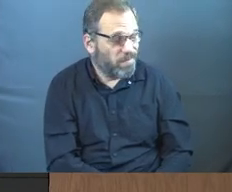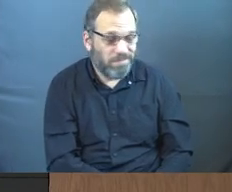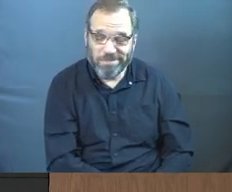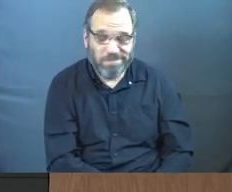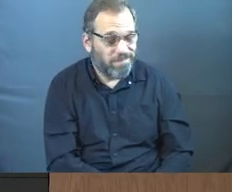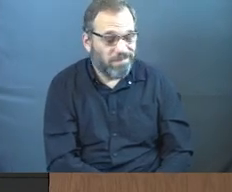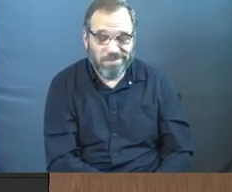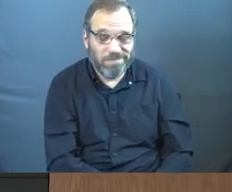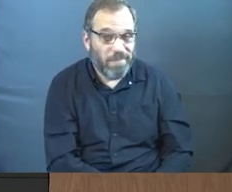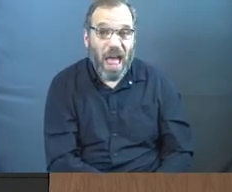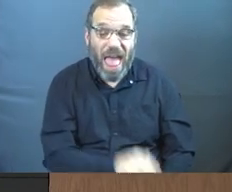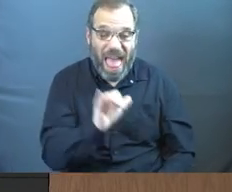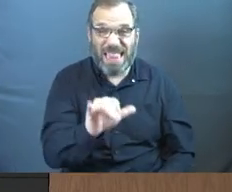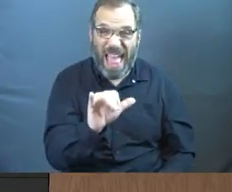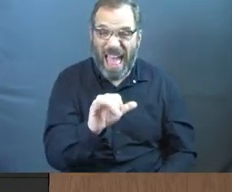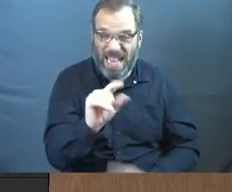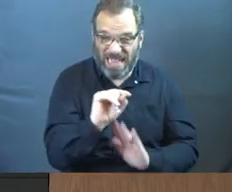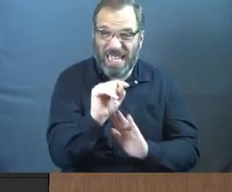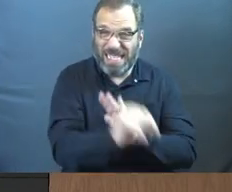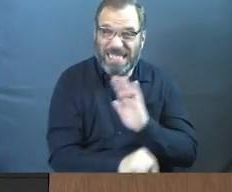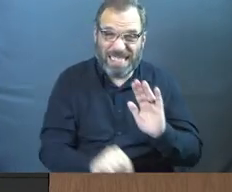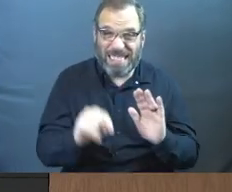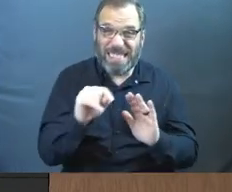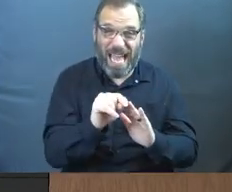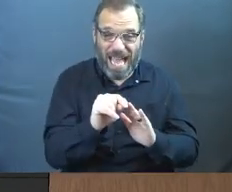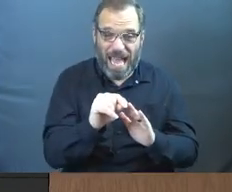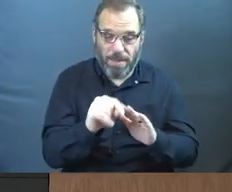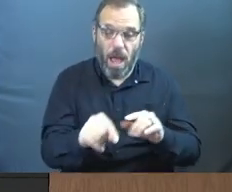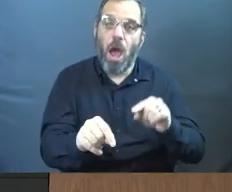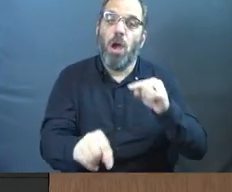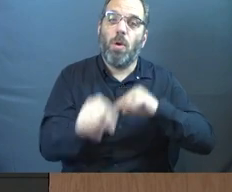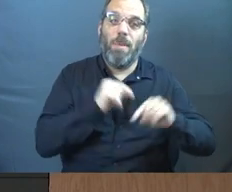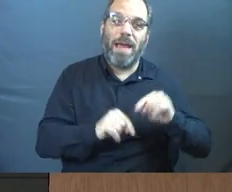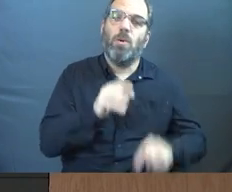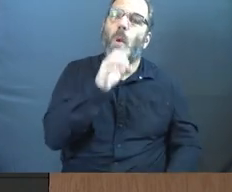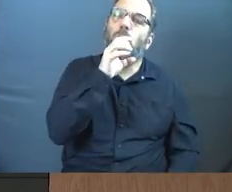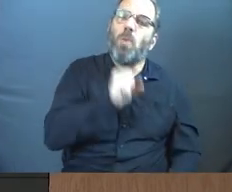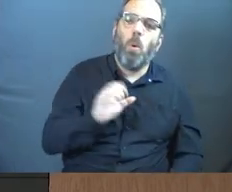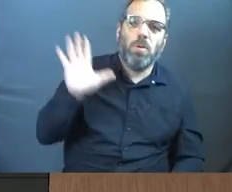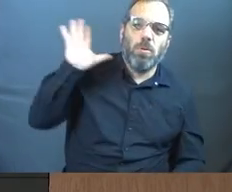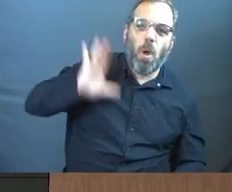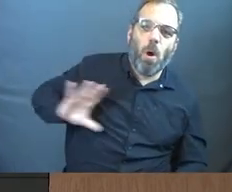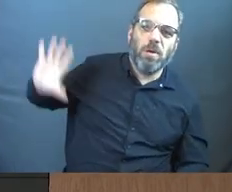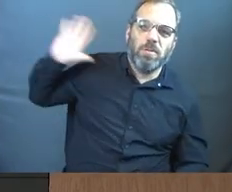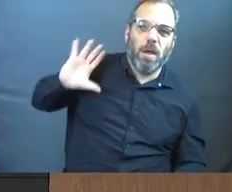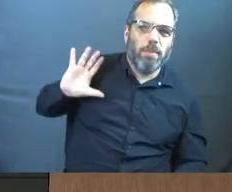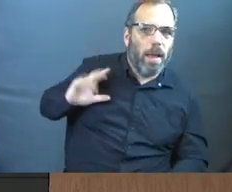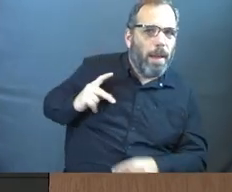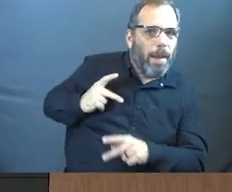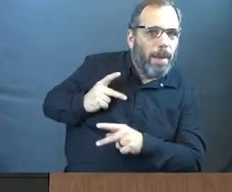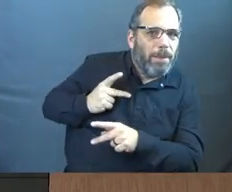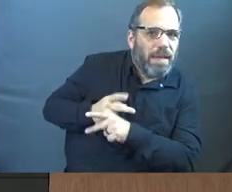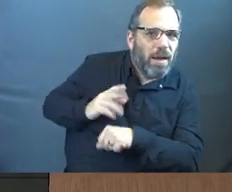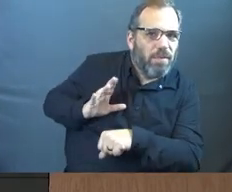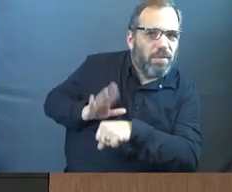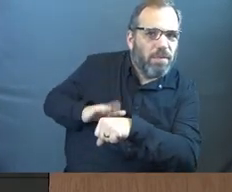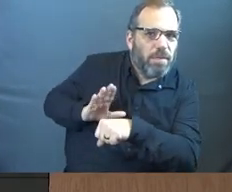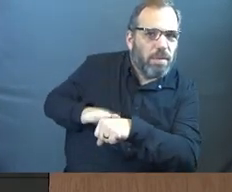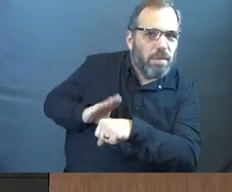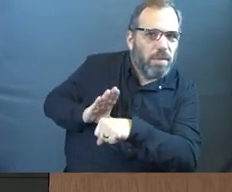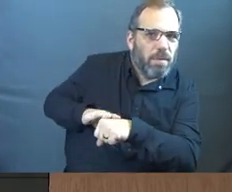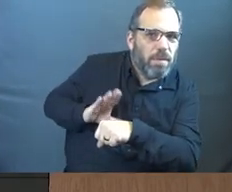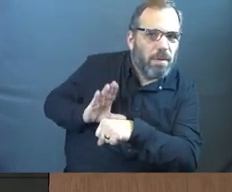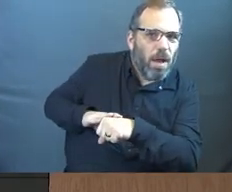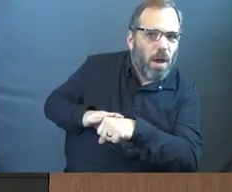What they needed at that time was to go back to what was ancient. Be careful. We